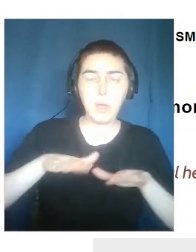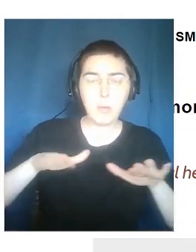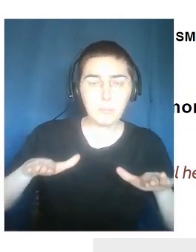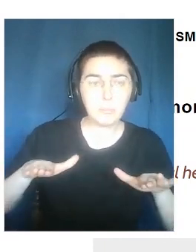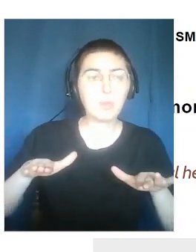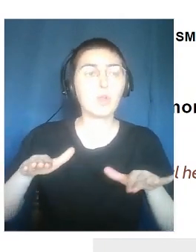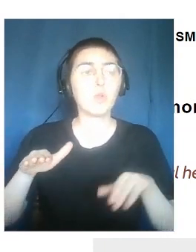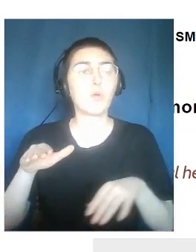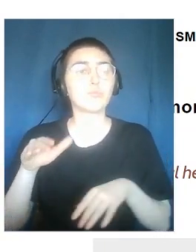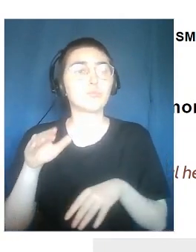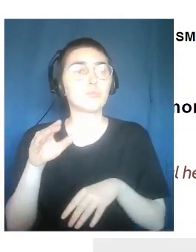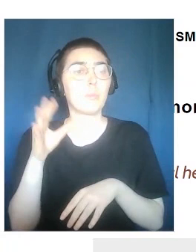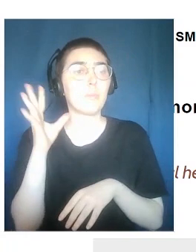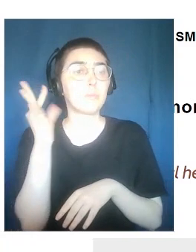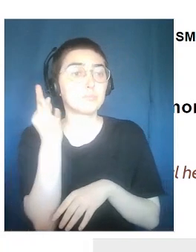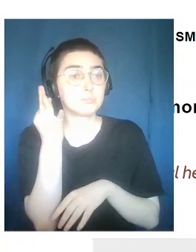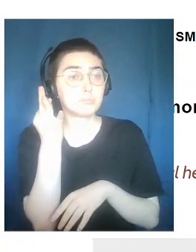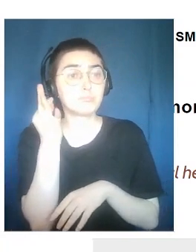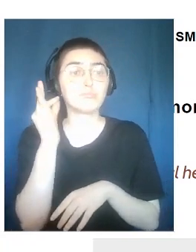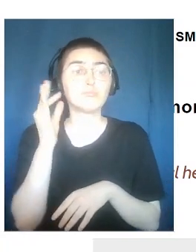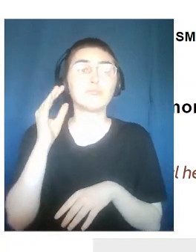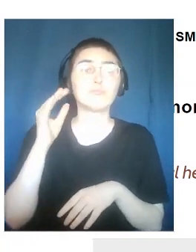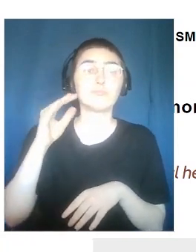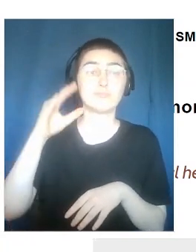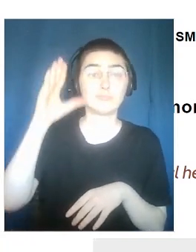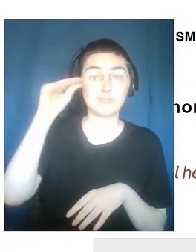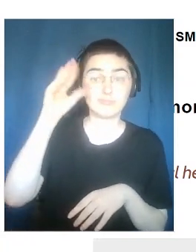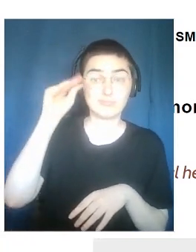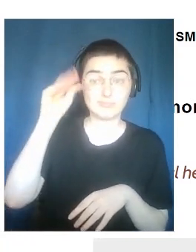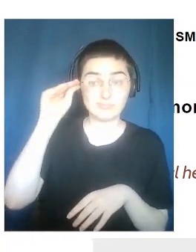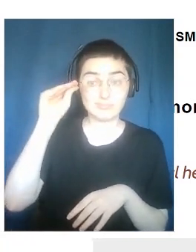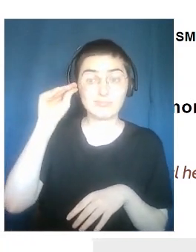are children, childhood.